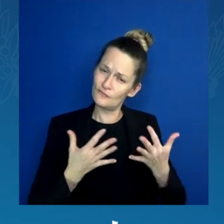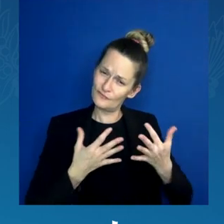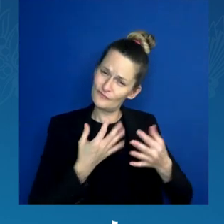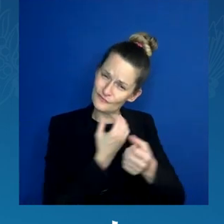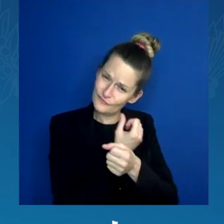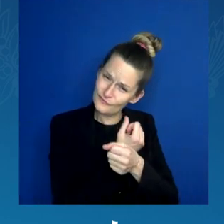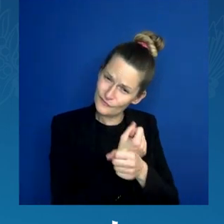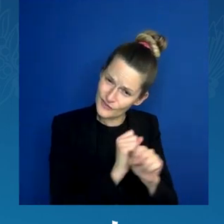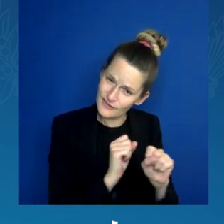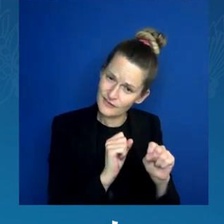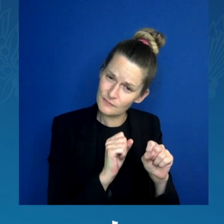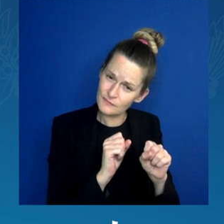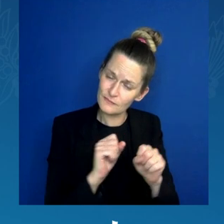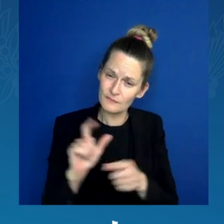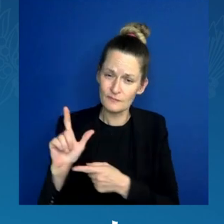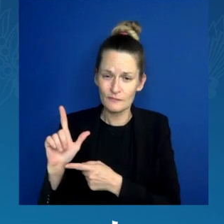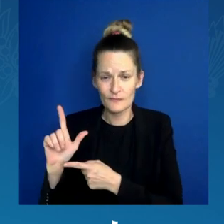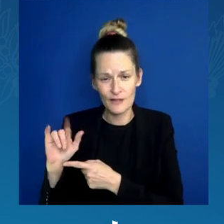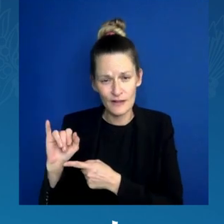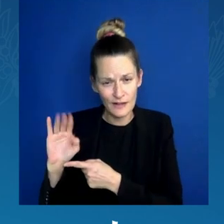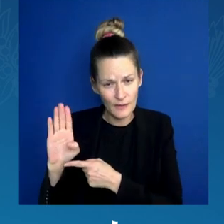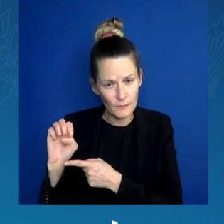Because here's the thing on that issue.